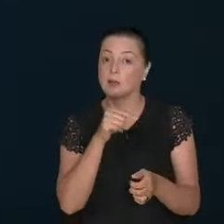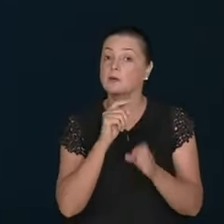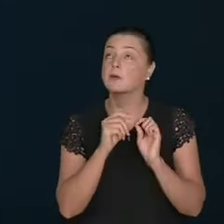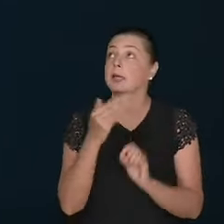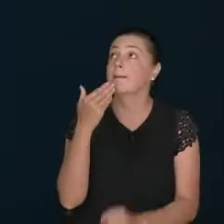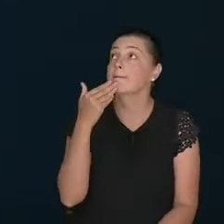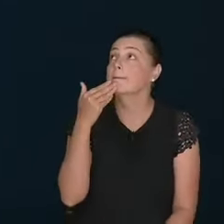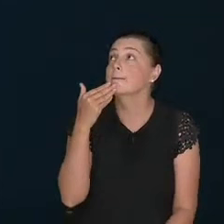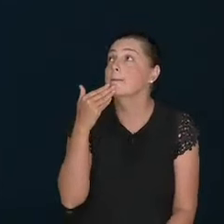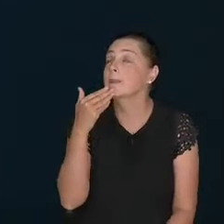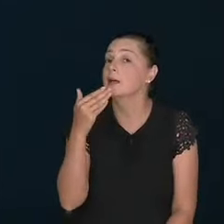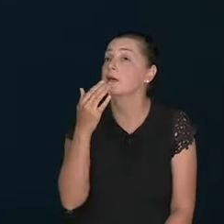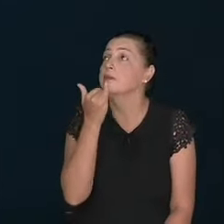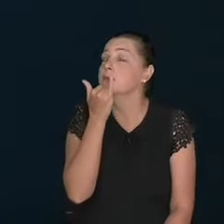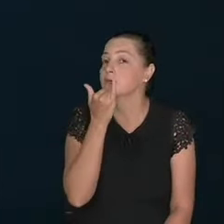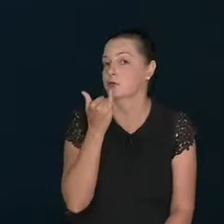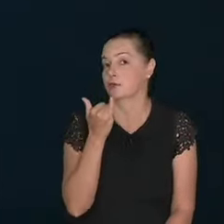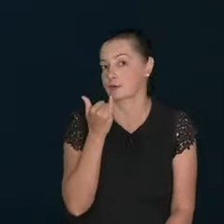Feel. Peace.